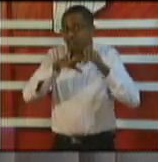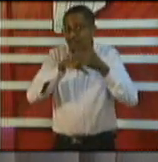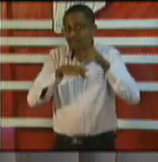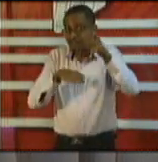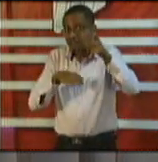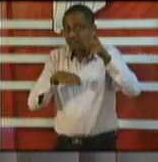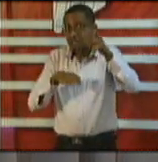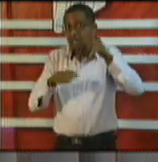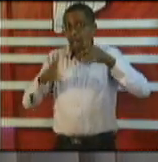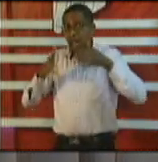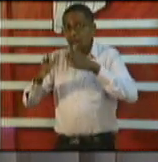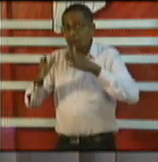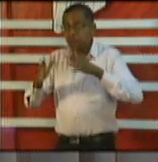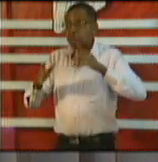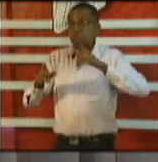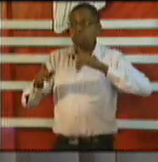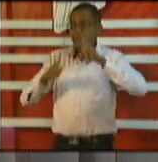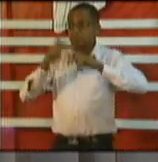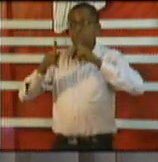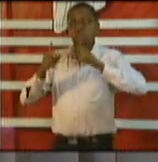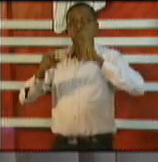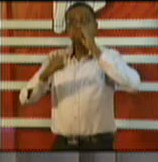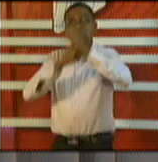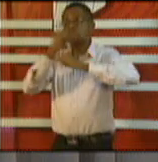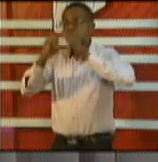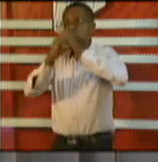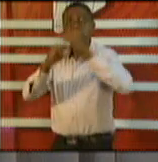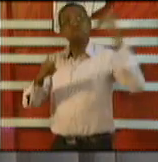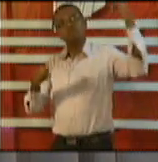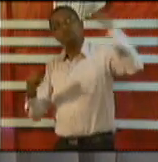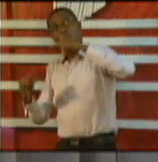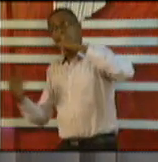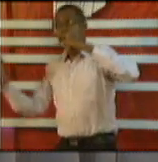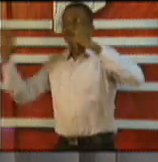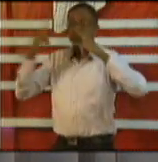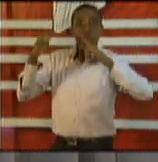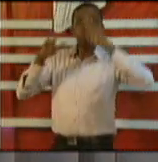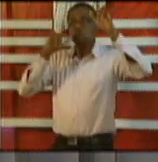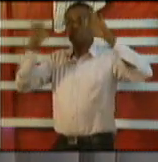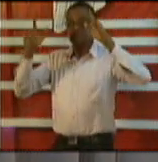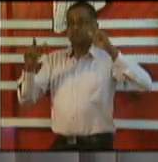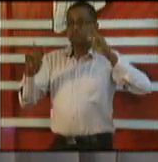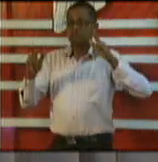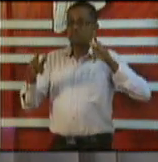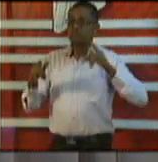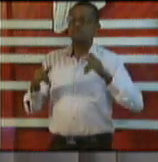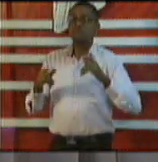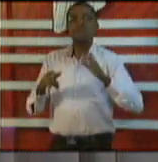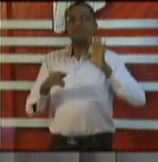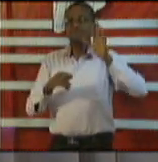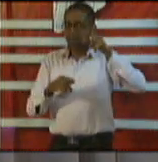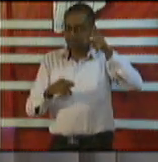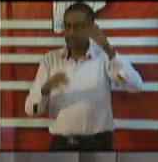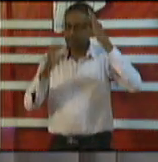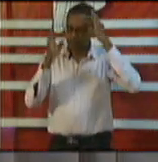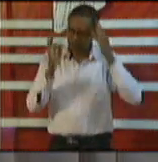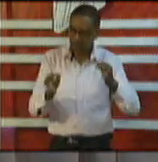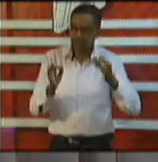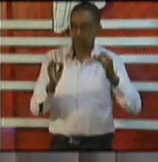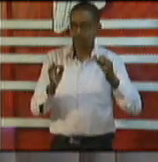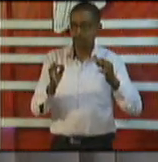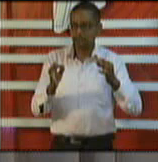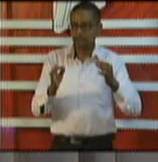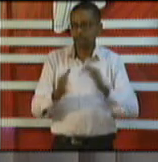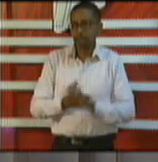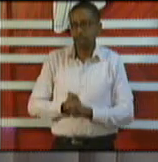flights that's for jamaica alone nationals can fly to jamaica by all means but understand you're not going to be allowed to